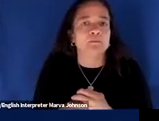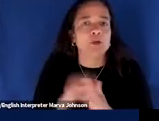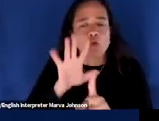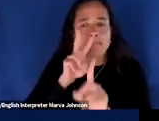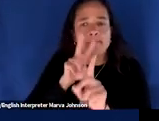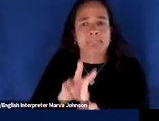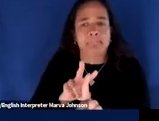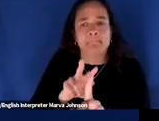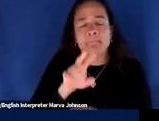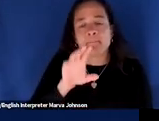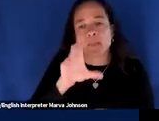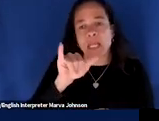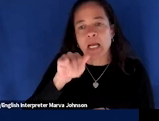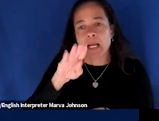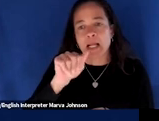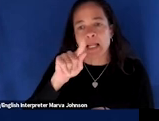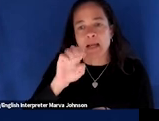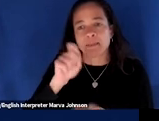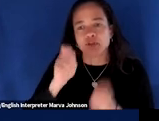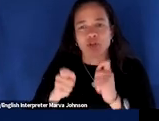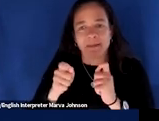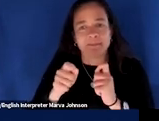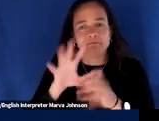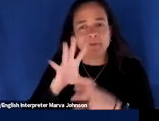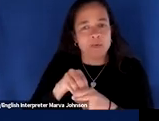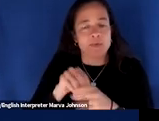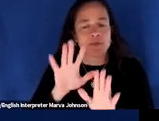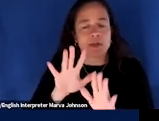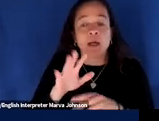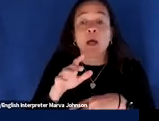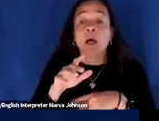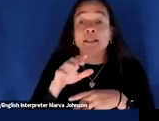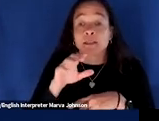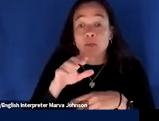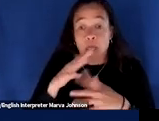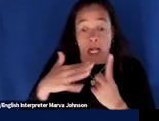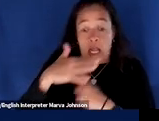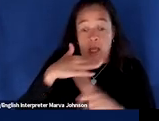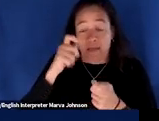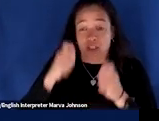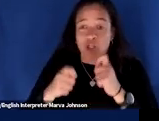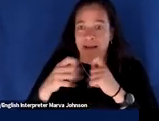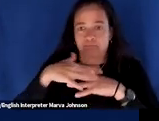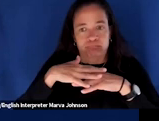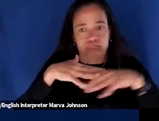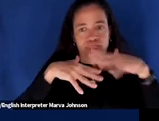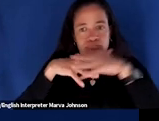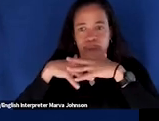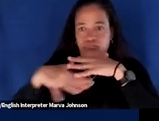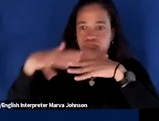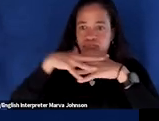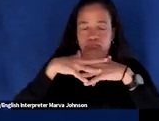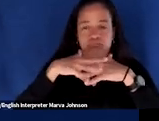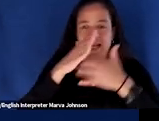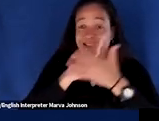because climate change is so complex because it carries so many interlocking parts it affects each of